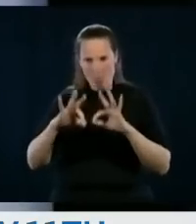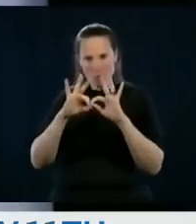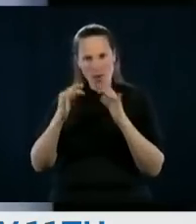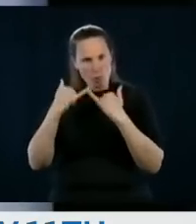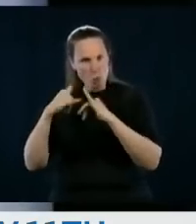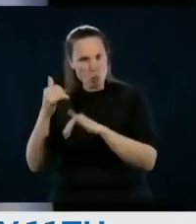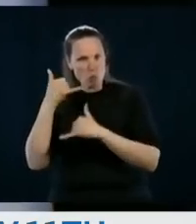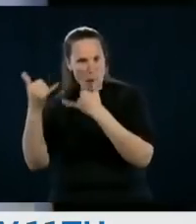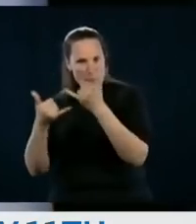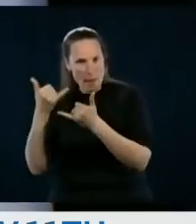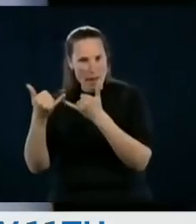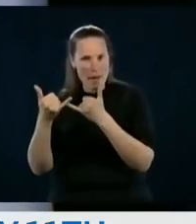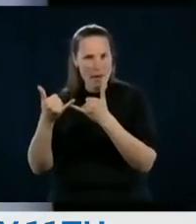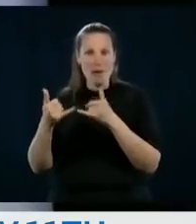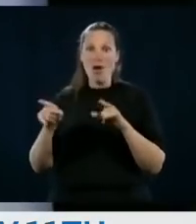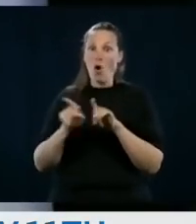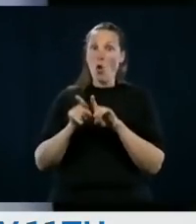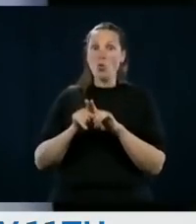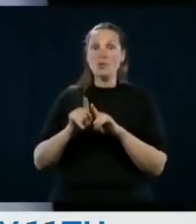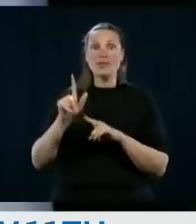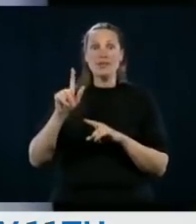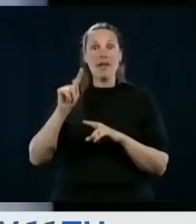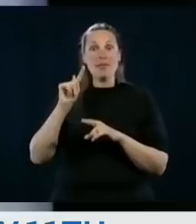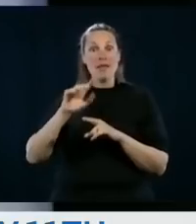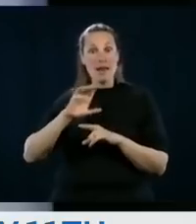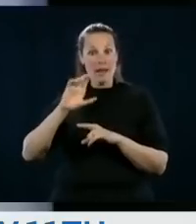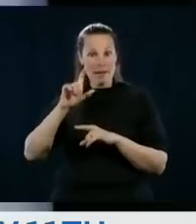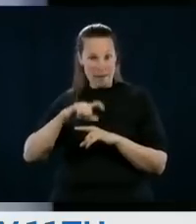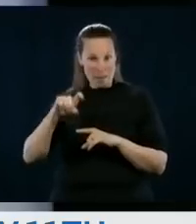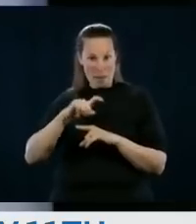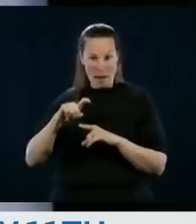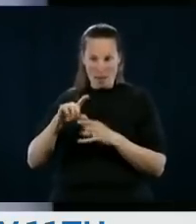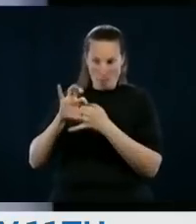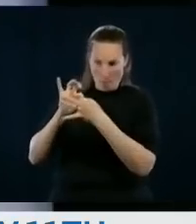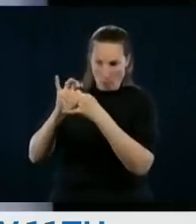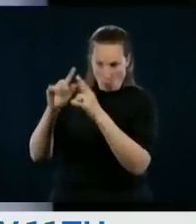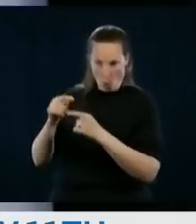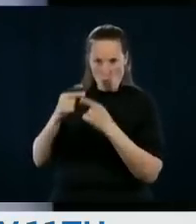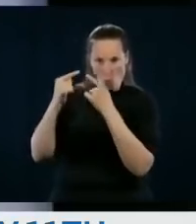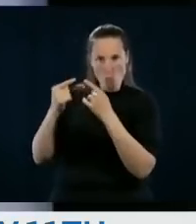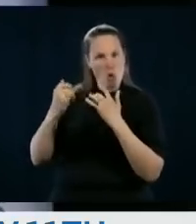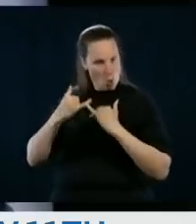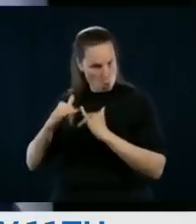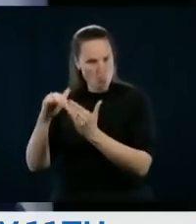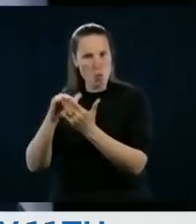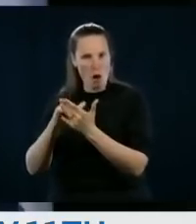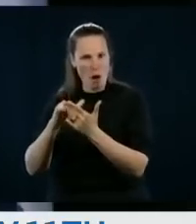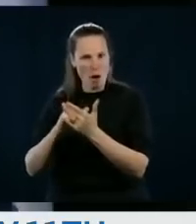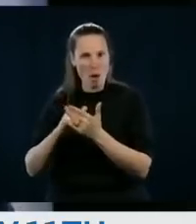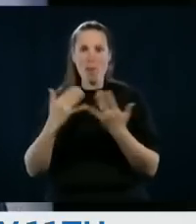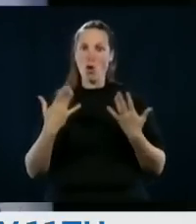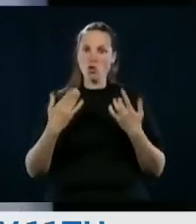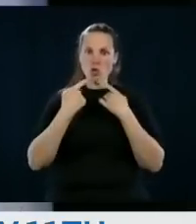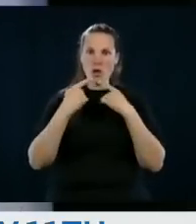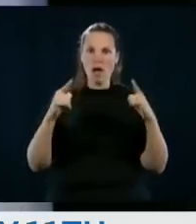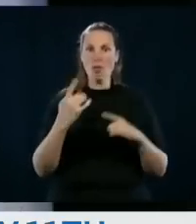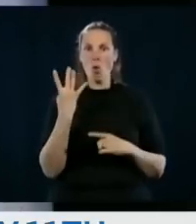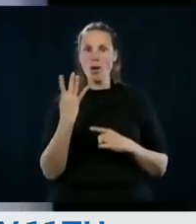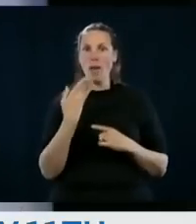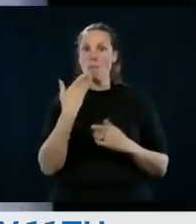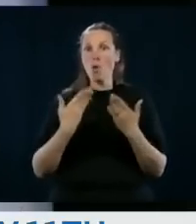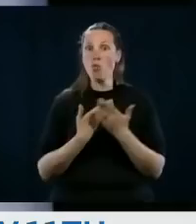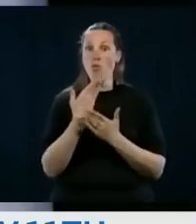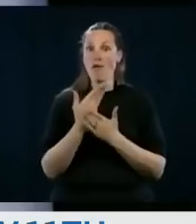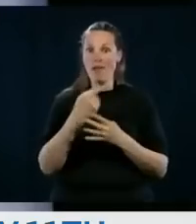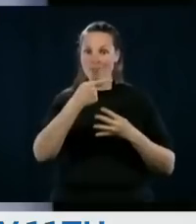to students will continue being made. The partnership with Télé-Québec will continue. But I have four good news to announce.